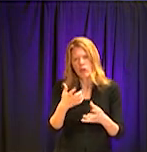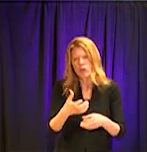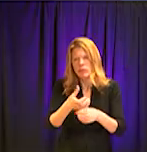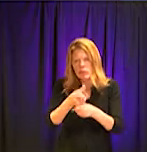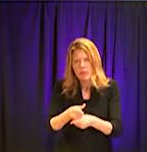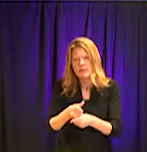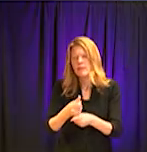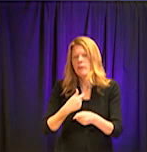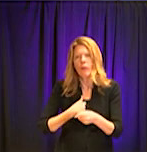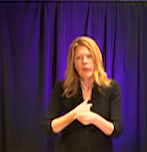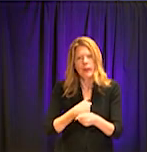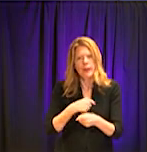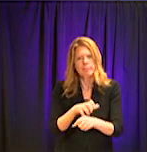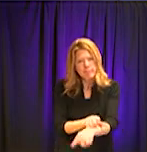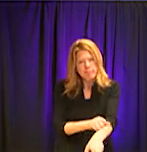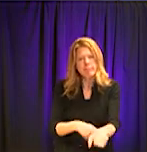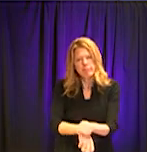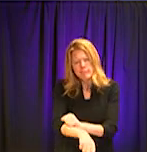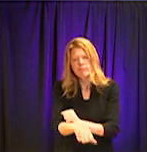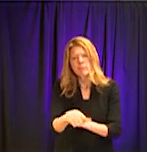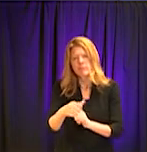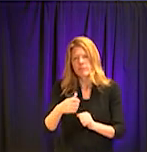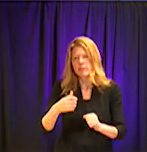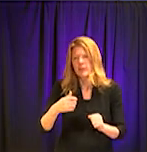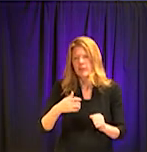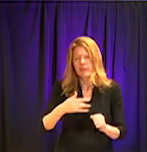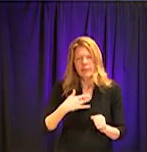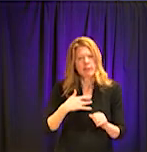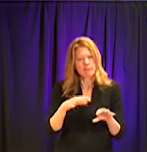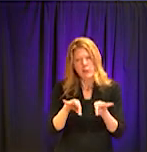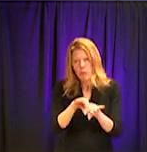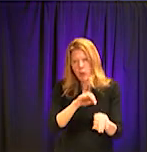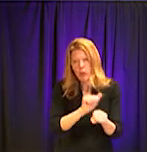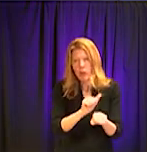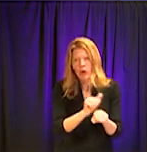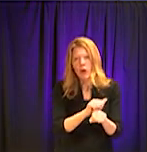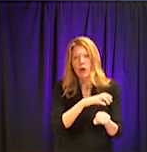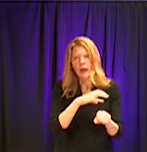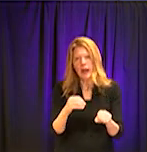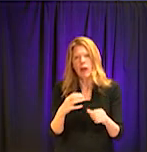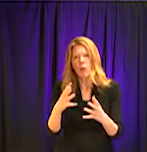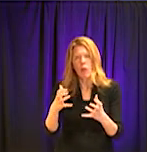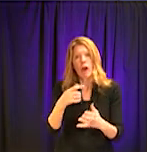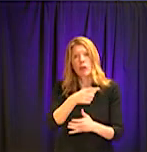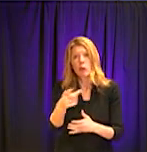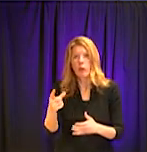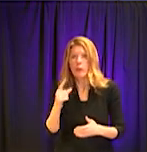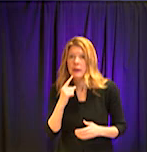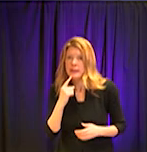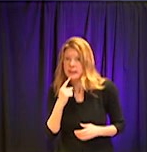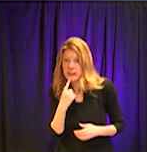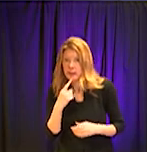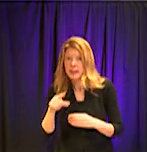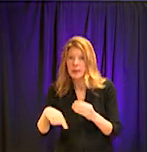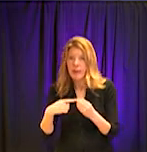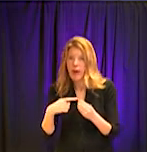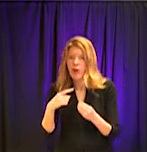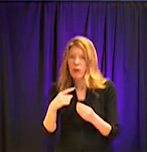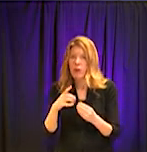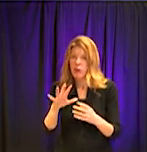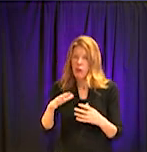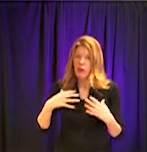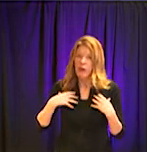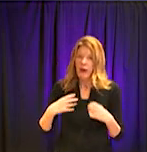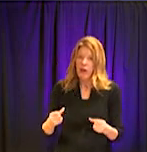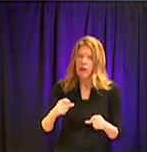to be take this seriously and to enjoy being outside and enjoy doing